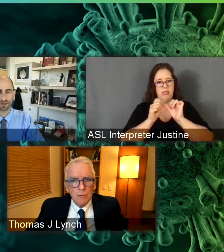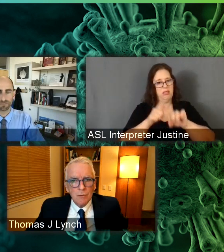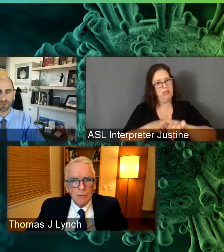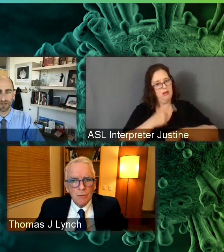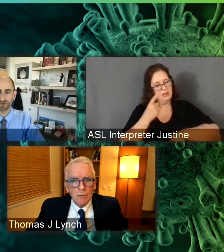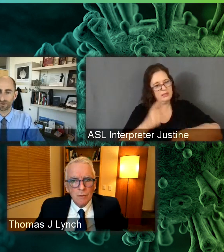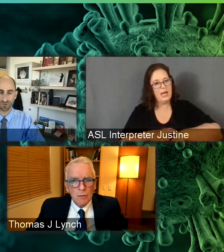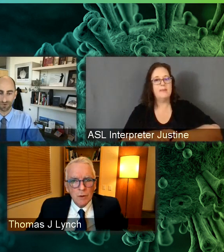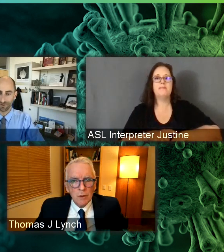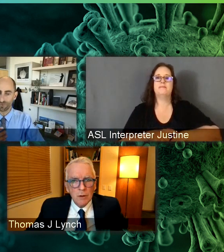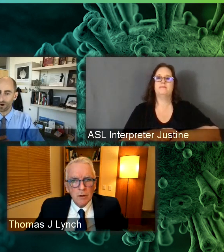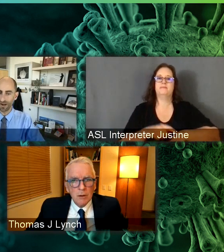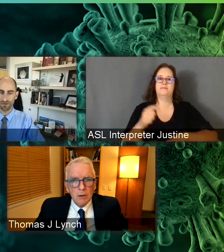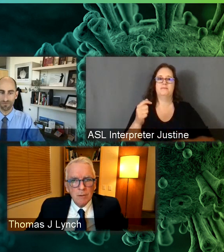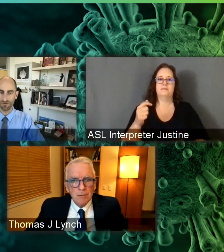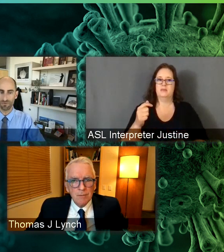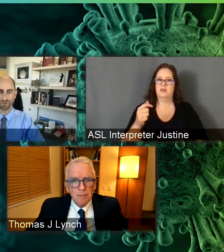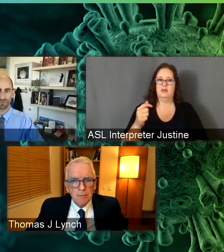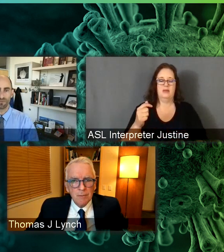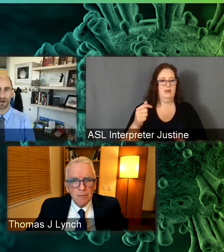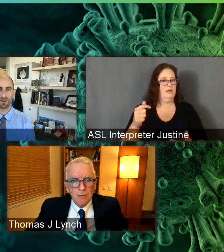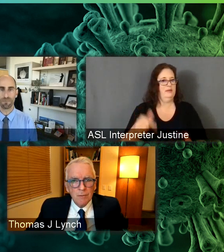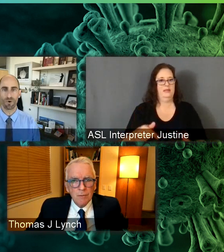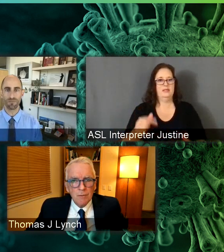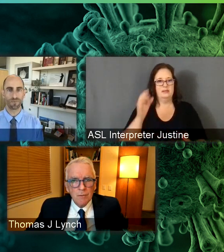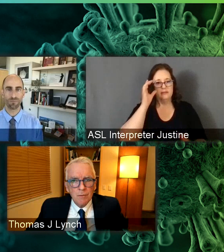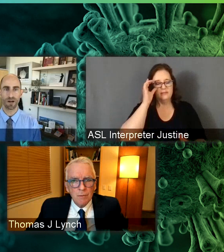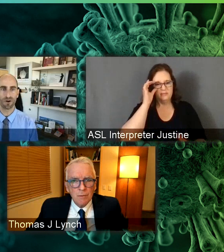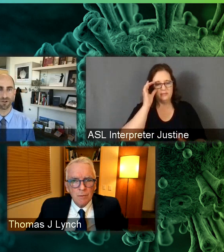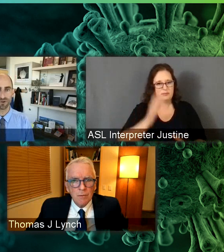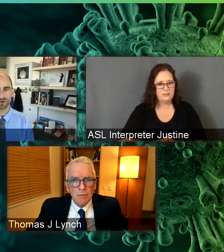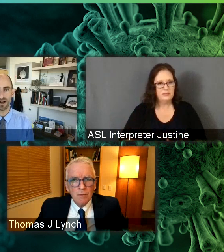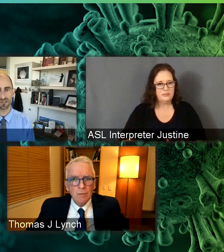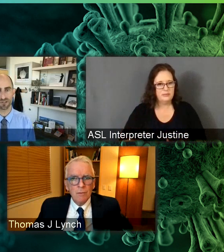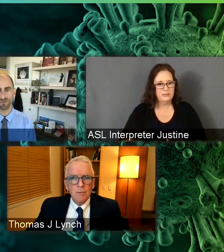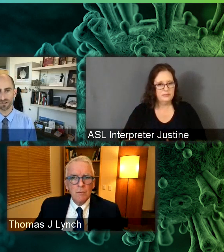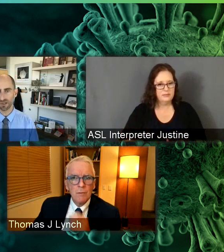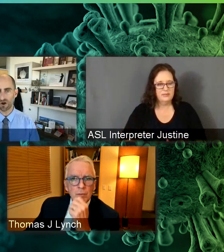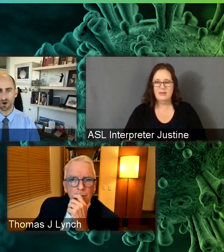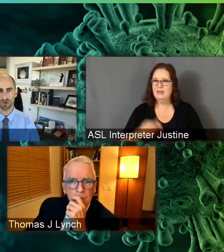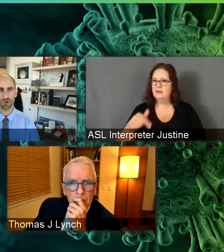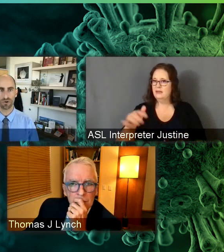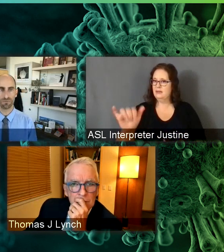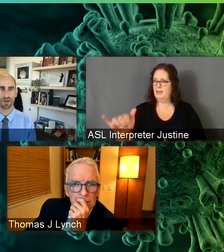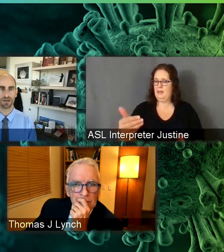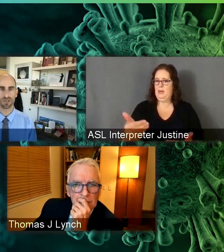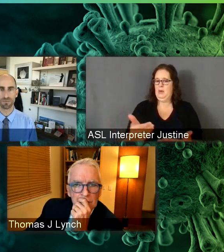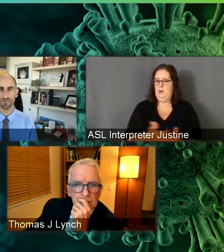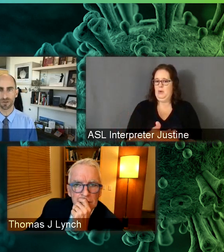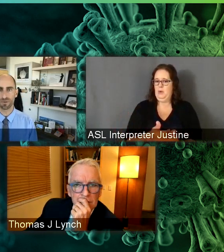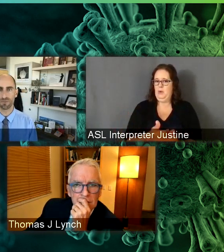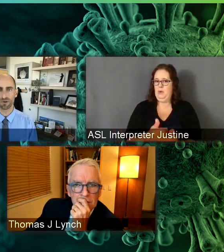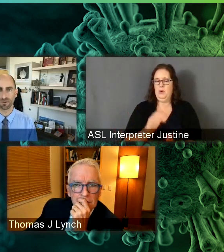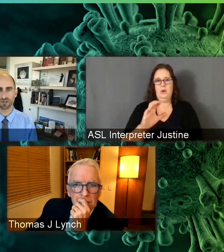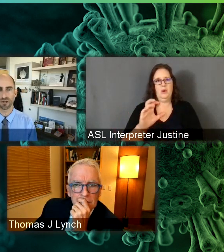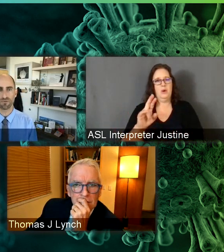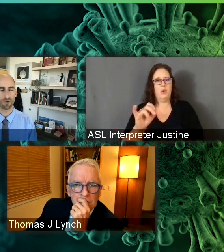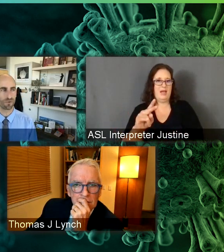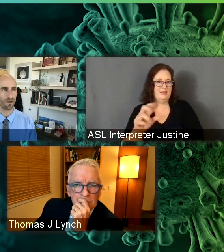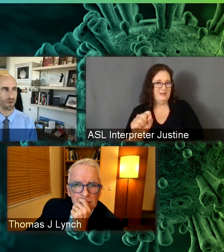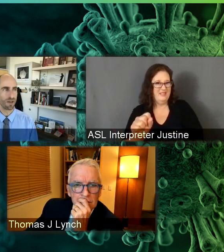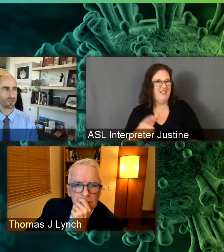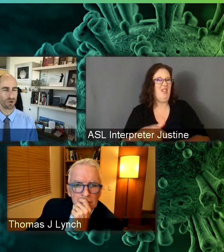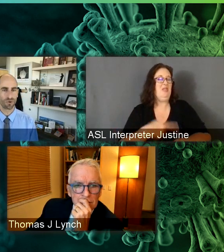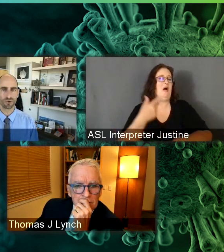is this potential new wave of what might, one might call a new crisis of these long-term symptoms that people are really